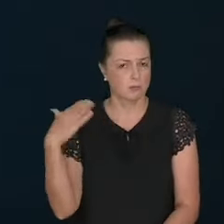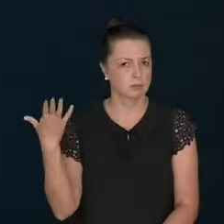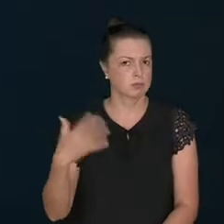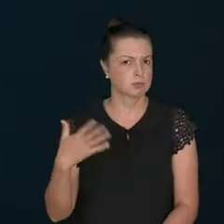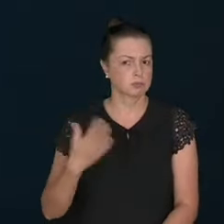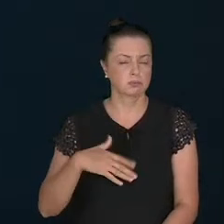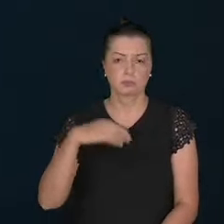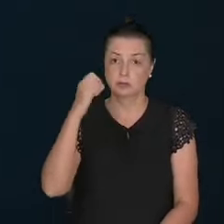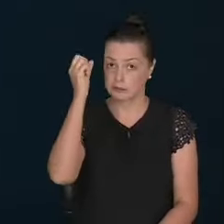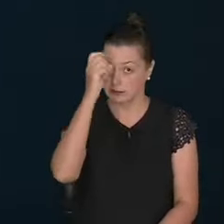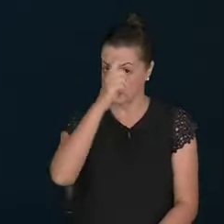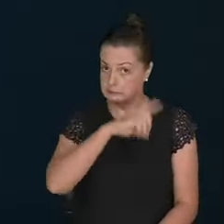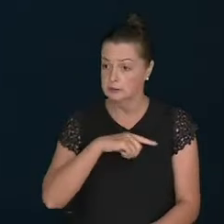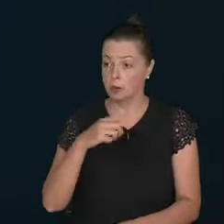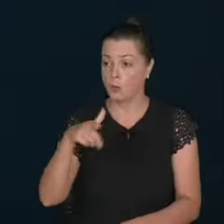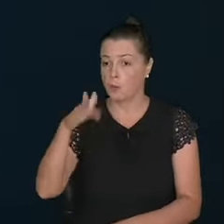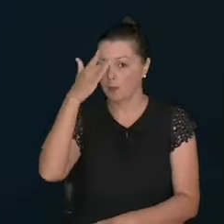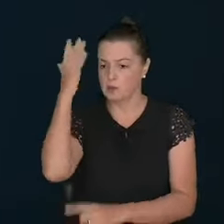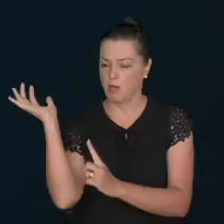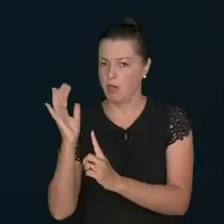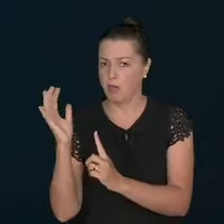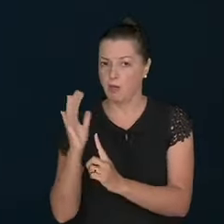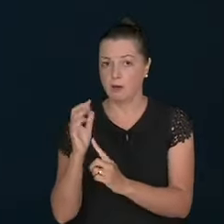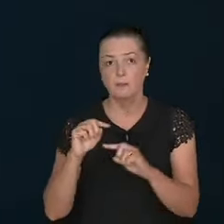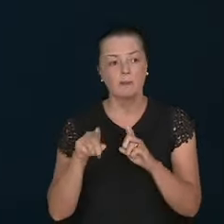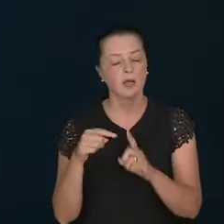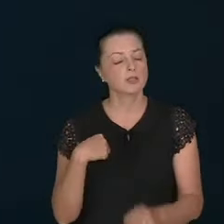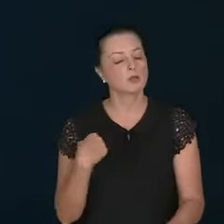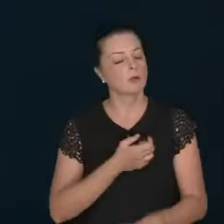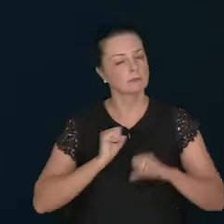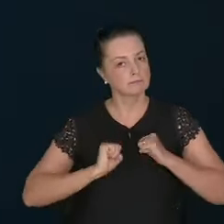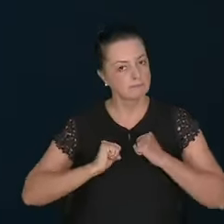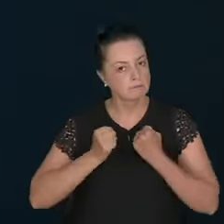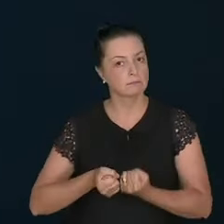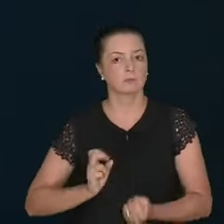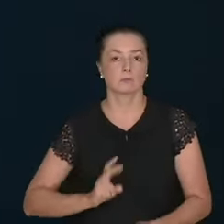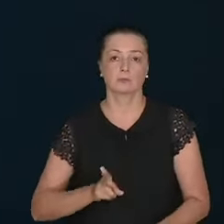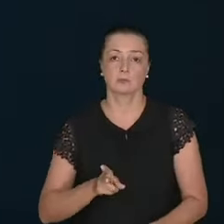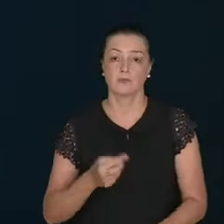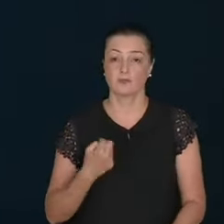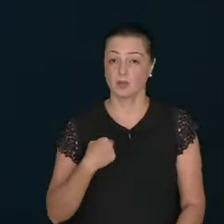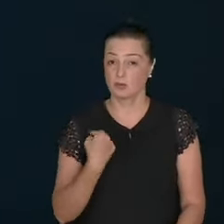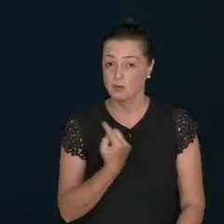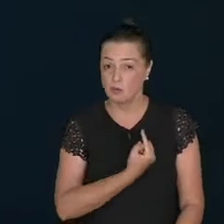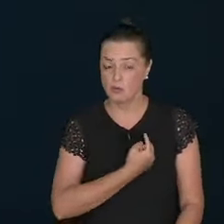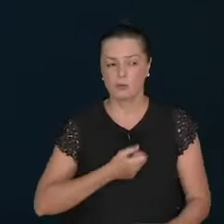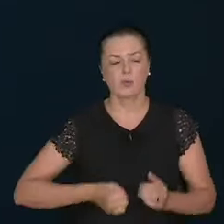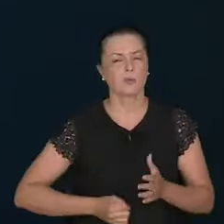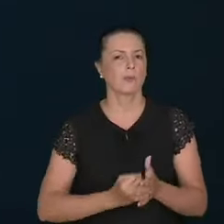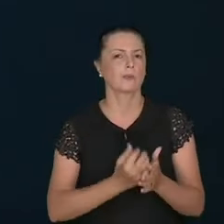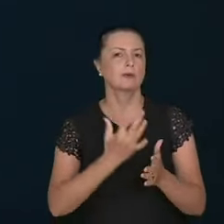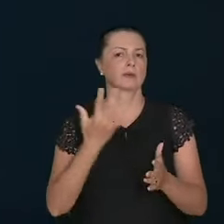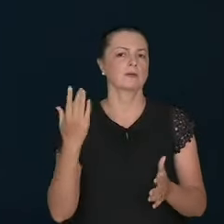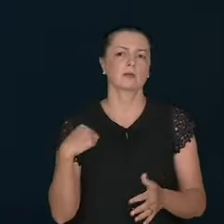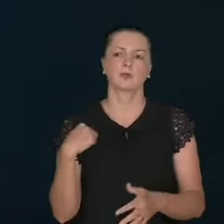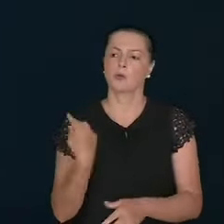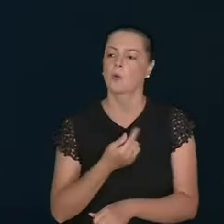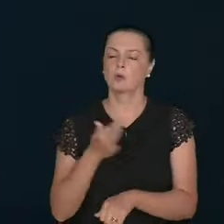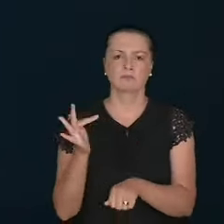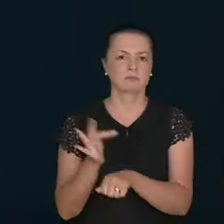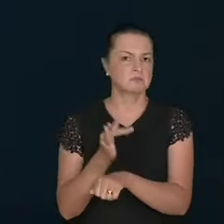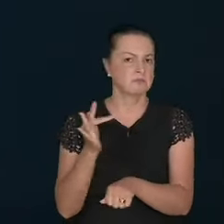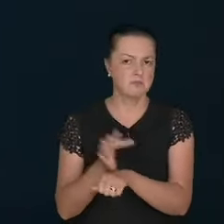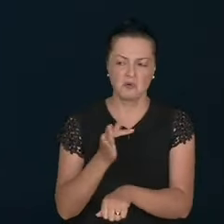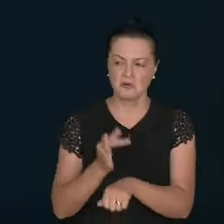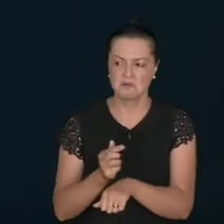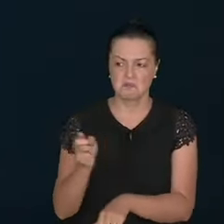trial, but we're still there persevering. It doesn't matter what. So how many times we